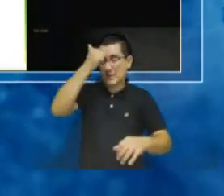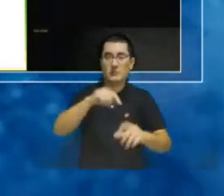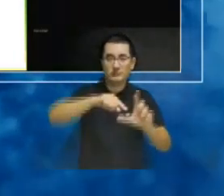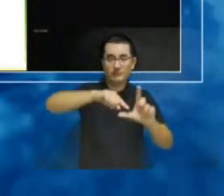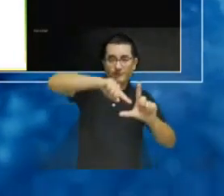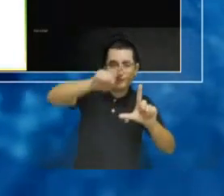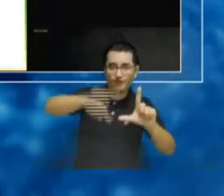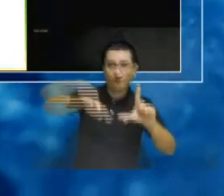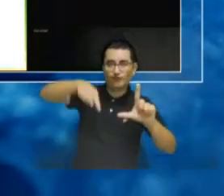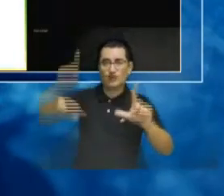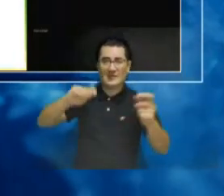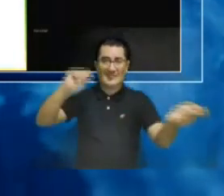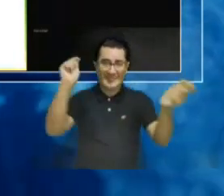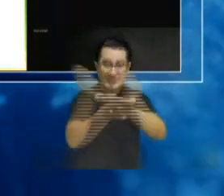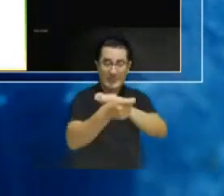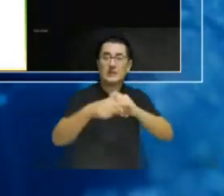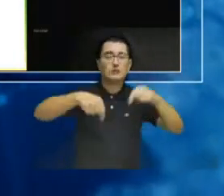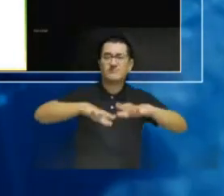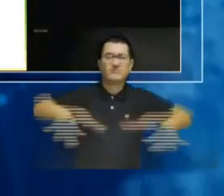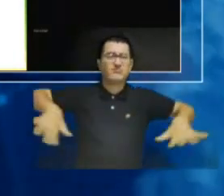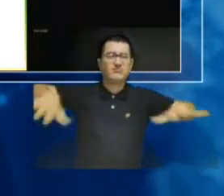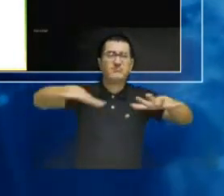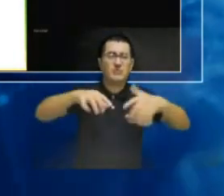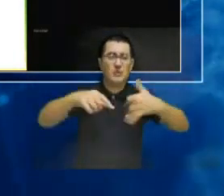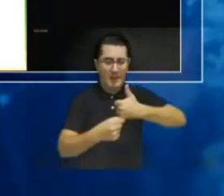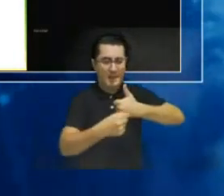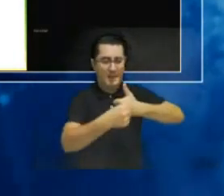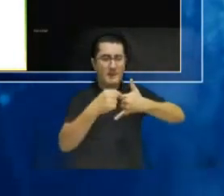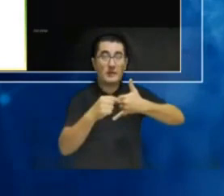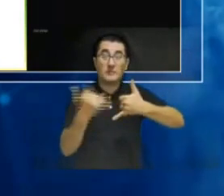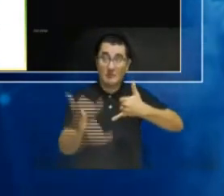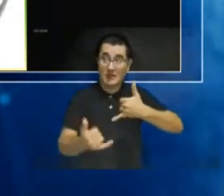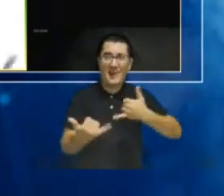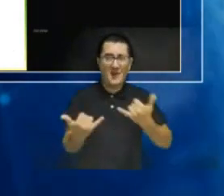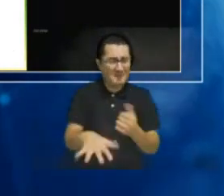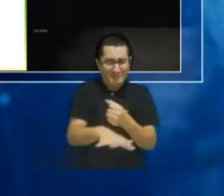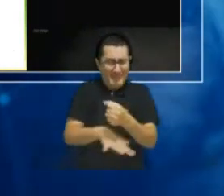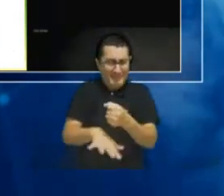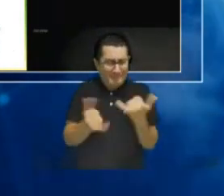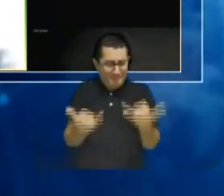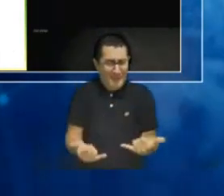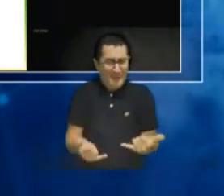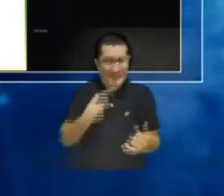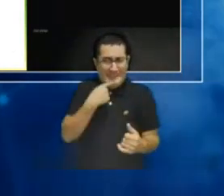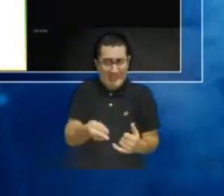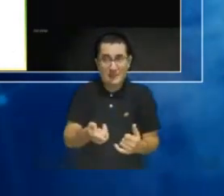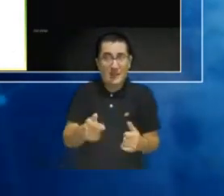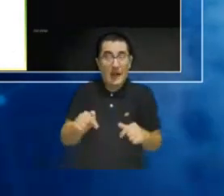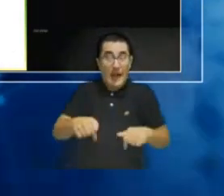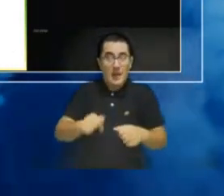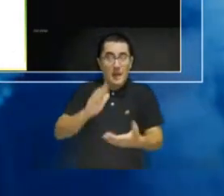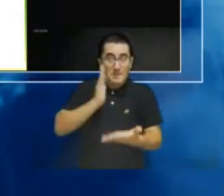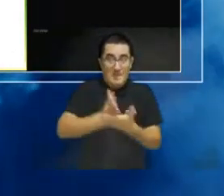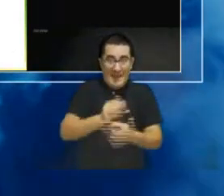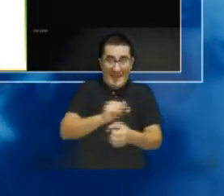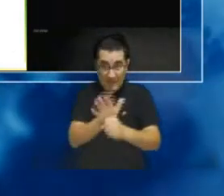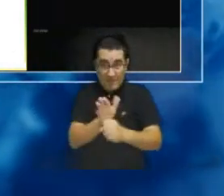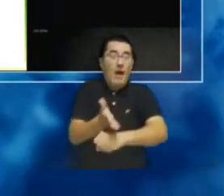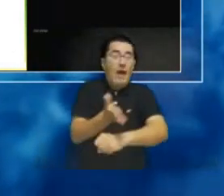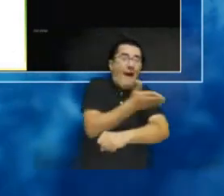To take the digital transformation to all territories of the country. Basically to say that during the pandemic,